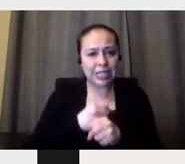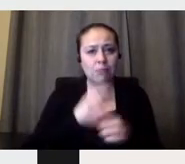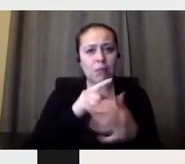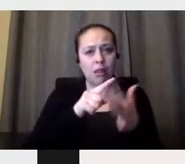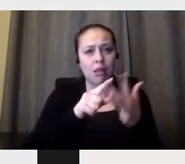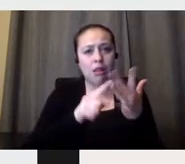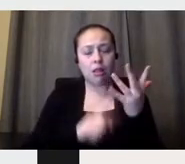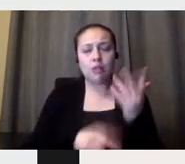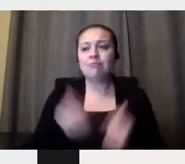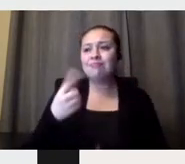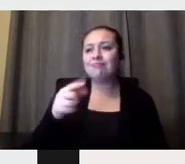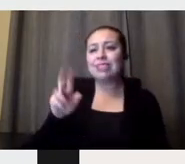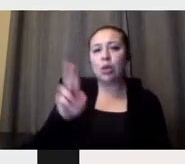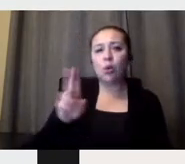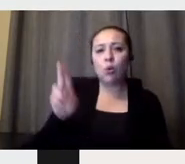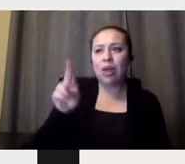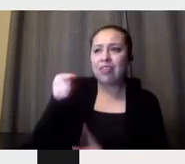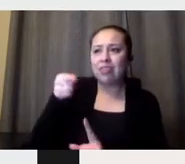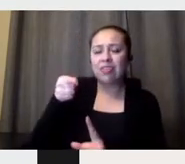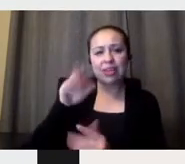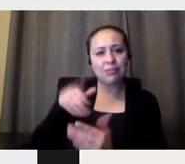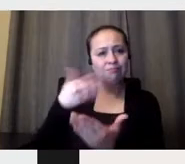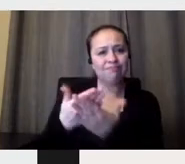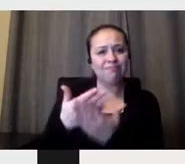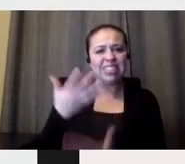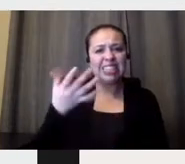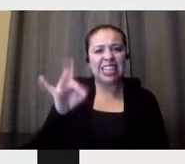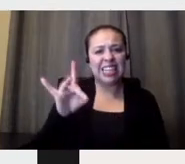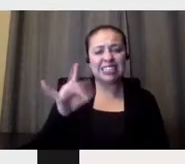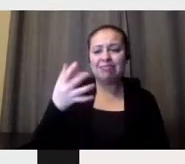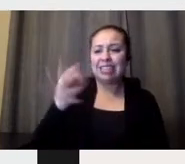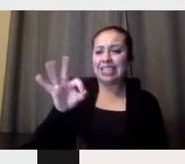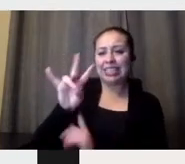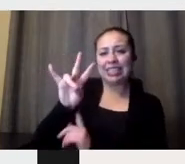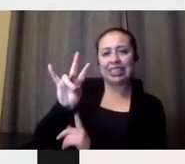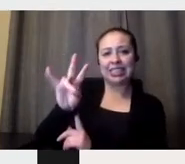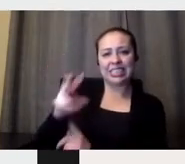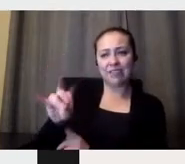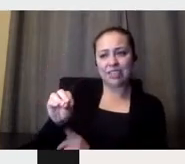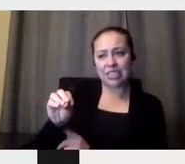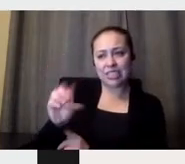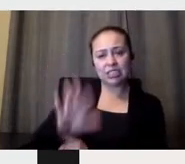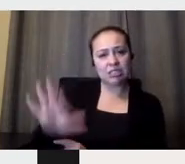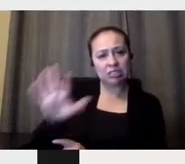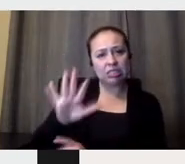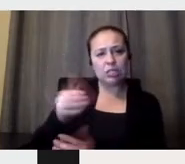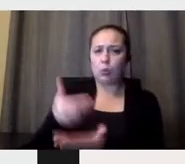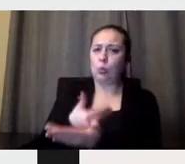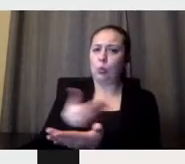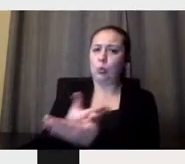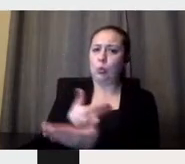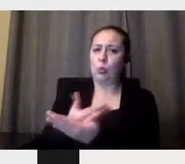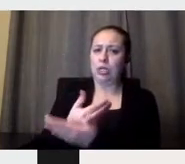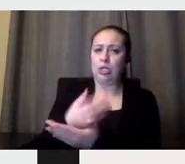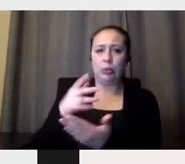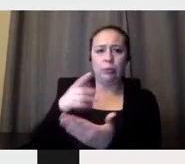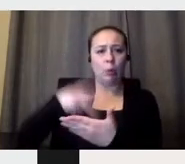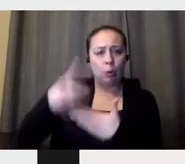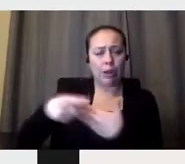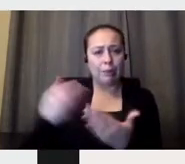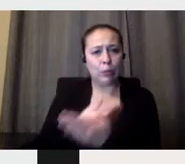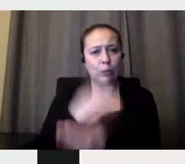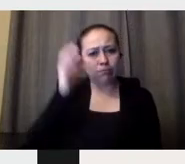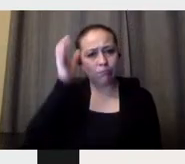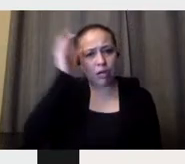1970. So it's quite new. But something that was discovered, and this is the most clear